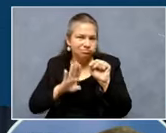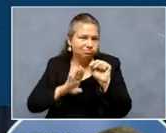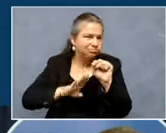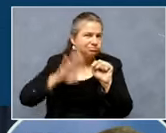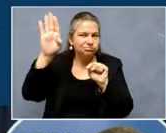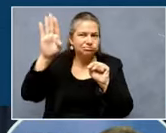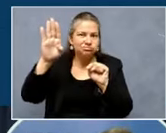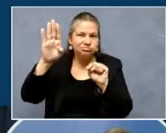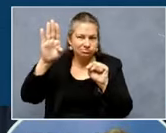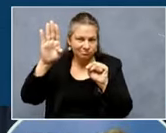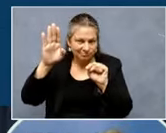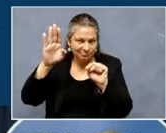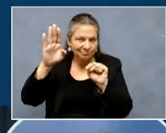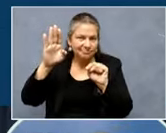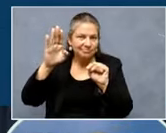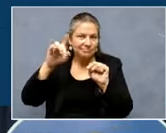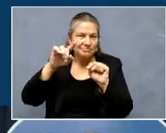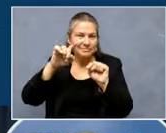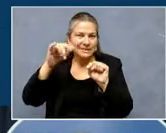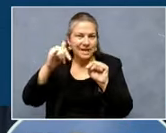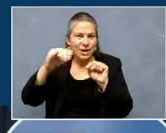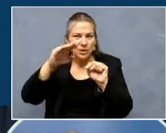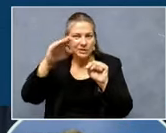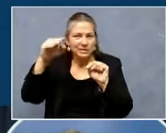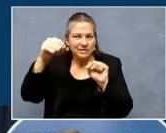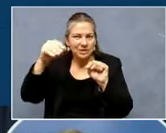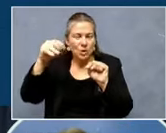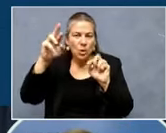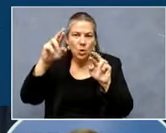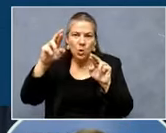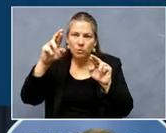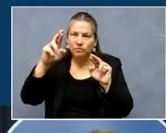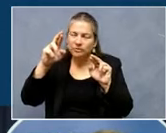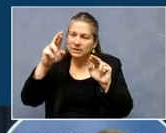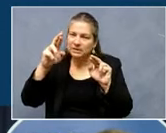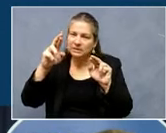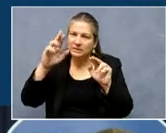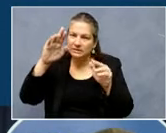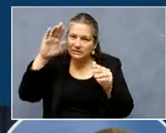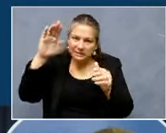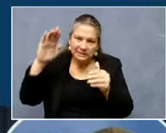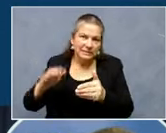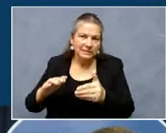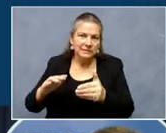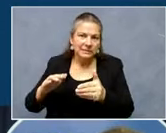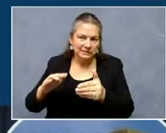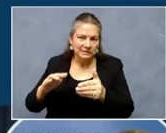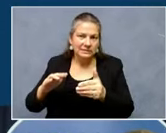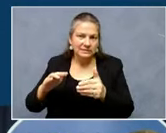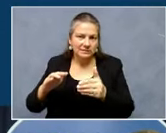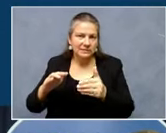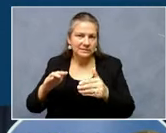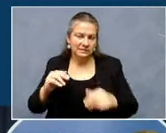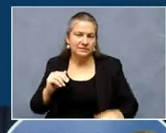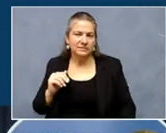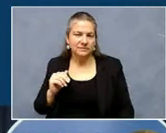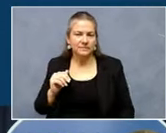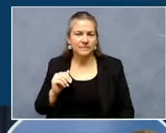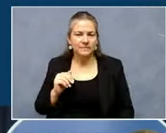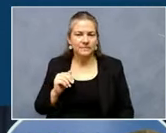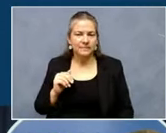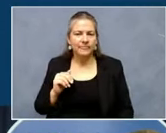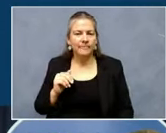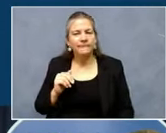that we are hopefully coming out of. Again, trending in the right direction. Now, we've gotten down